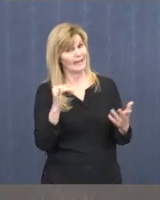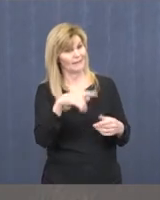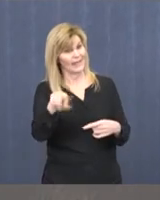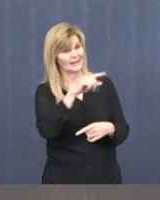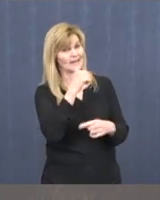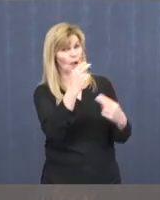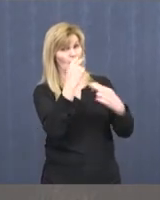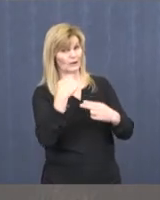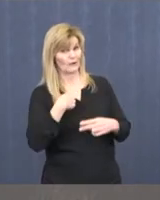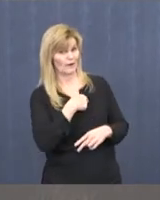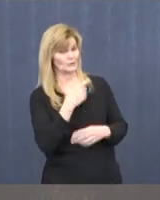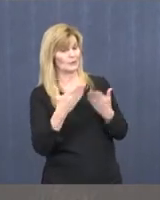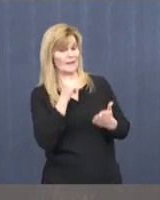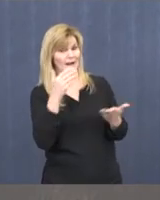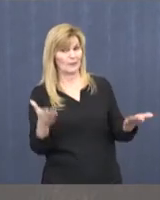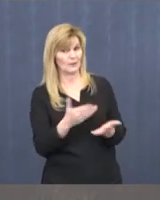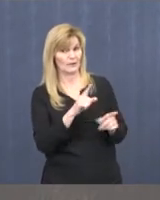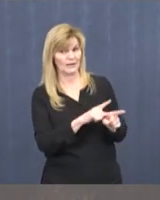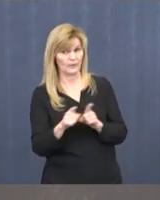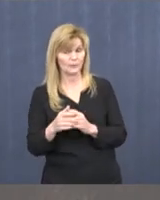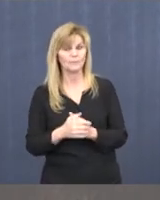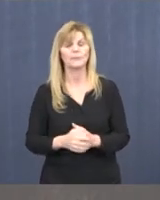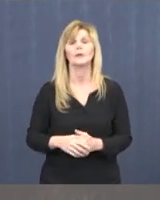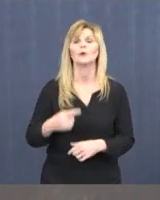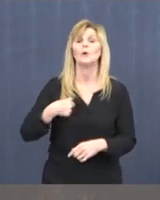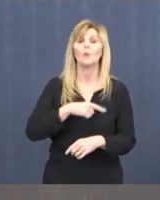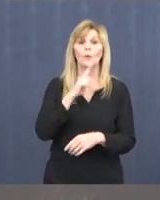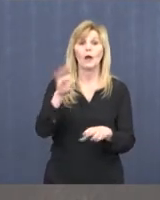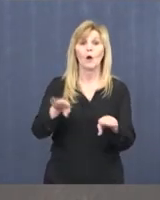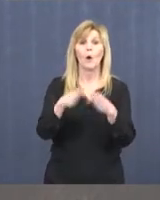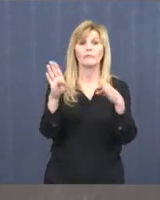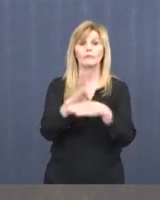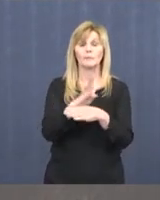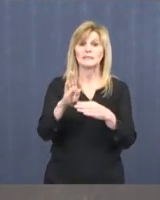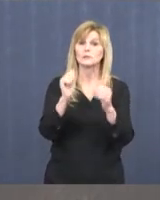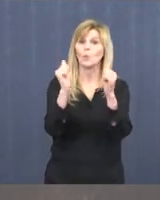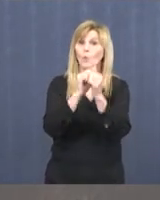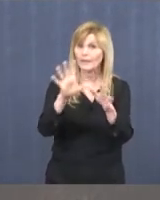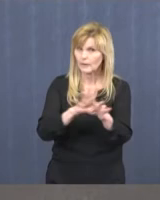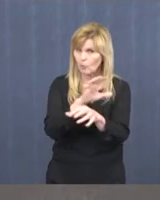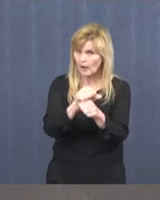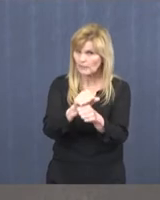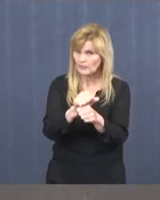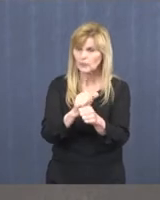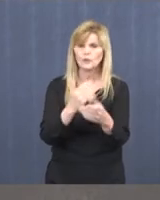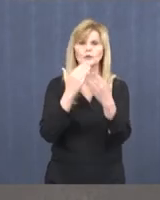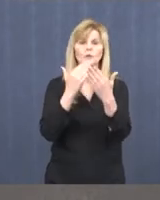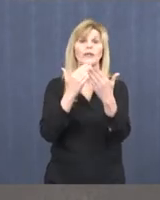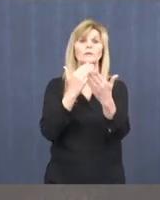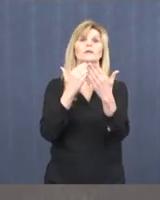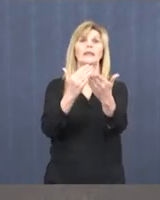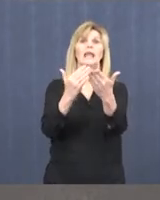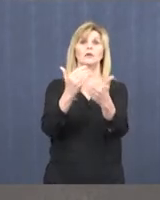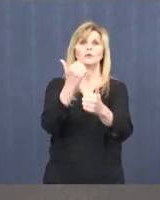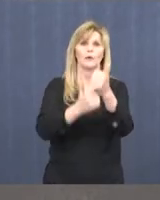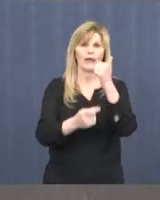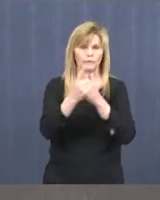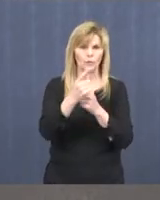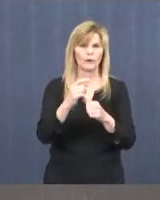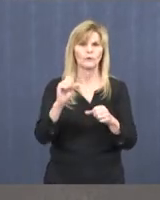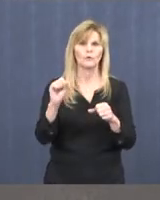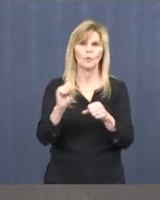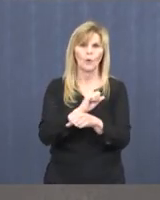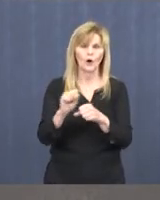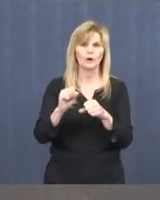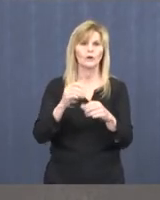Amen. With that, Cass County is open for business. We are open for business by appointment, however. So thank you, thank you, thank you to everyone who's done their business